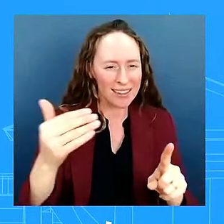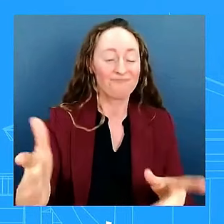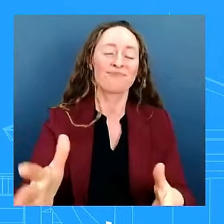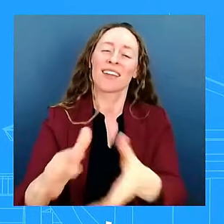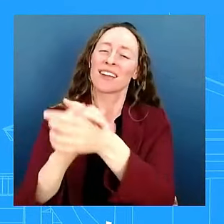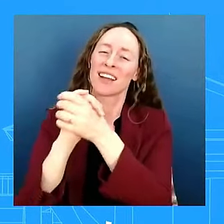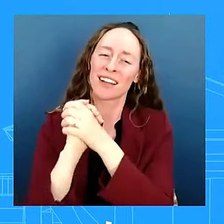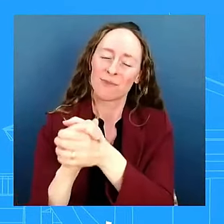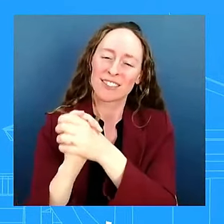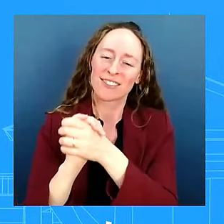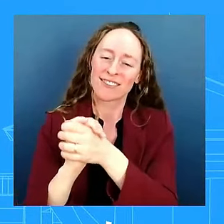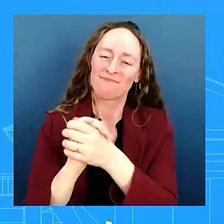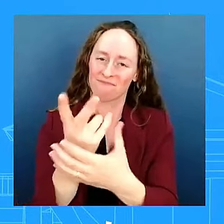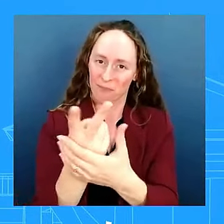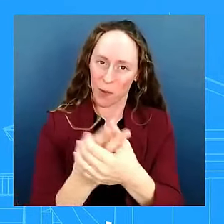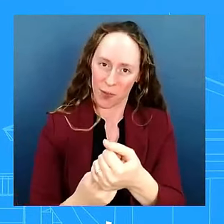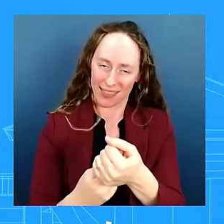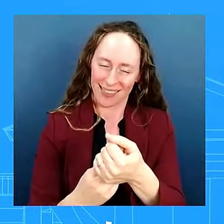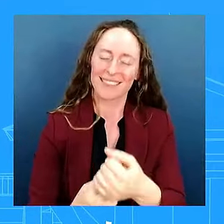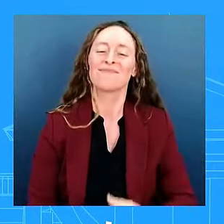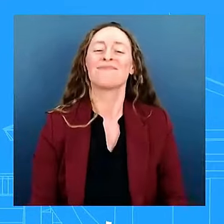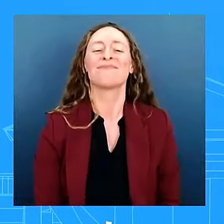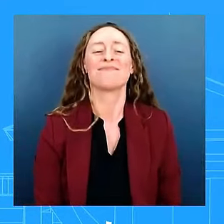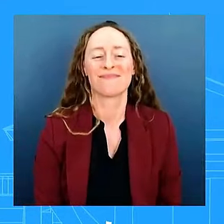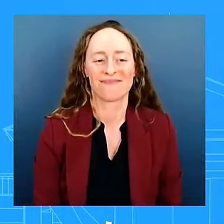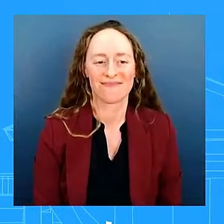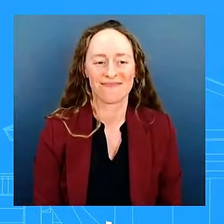was about to call you something else joe all right guys